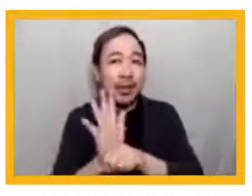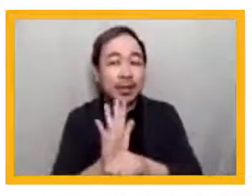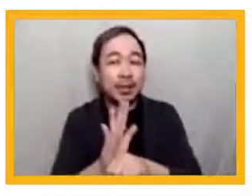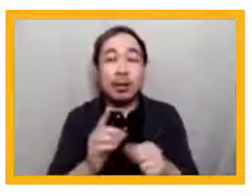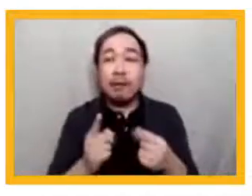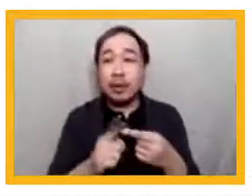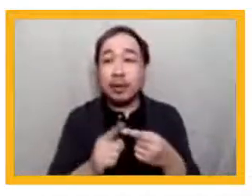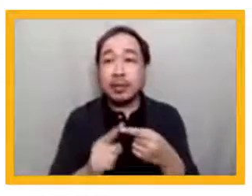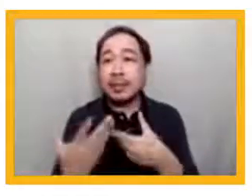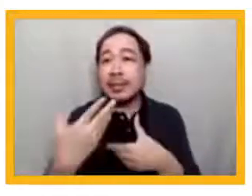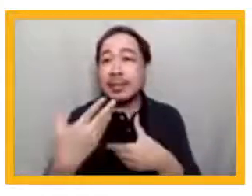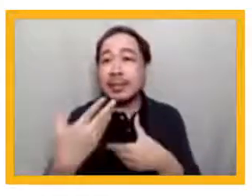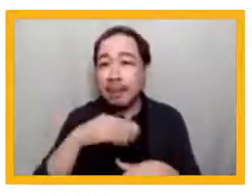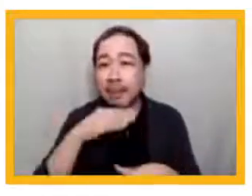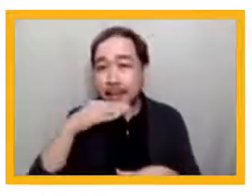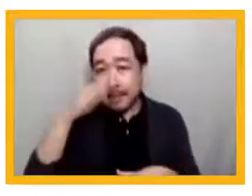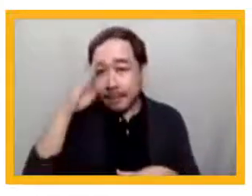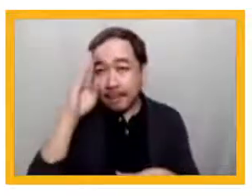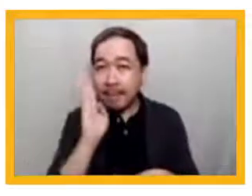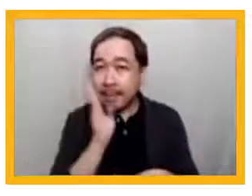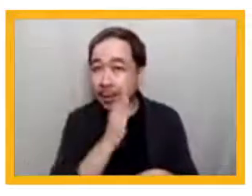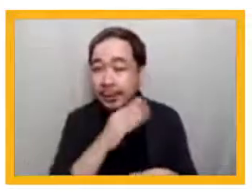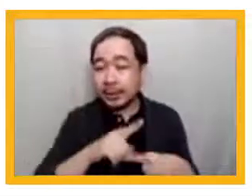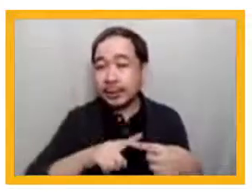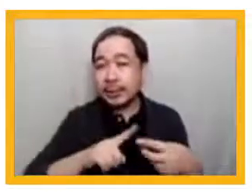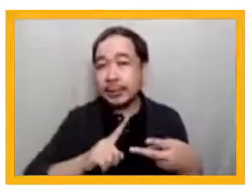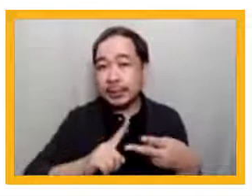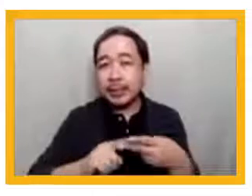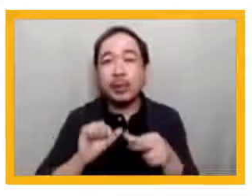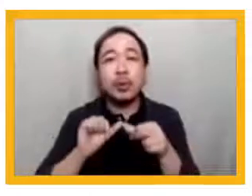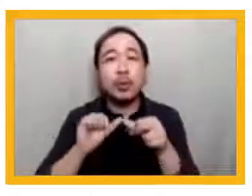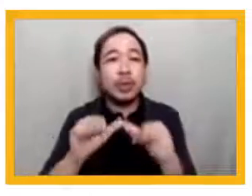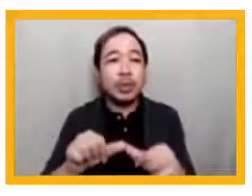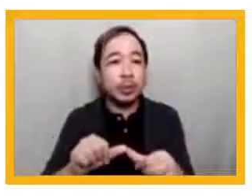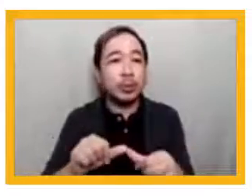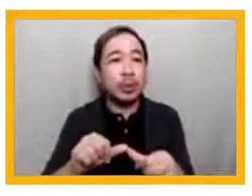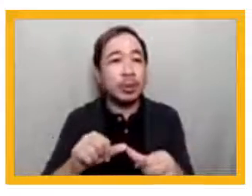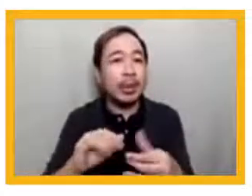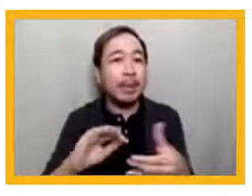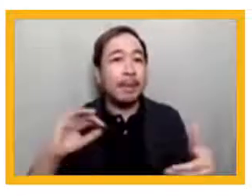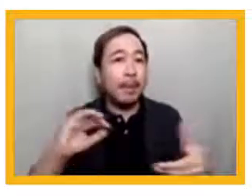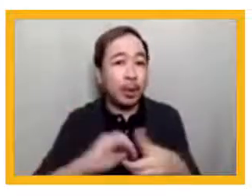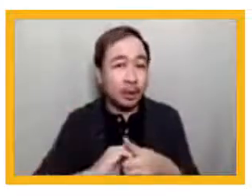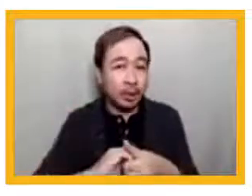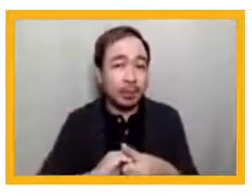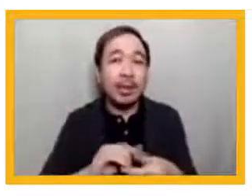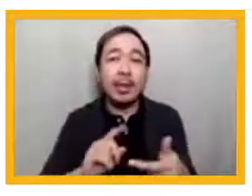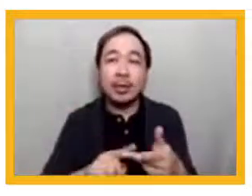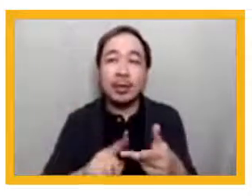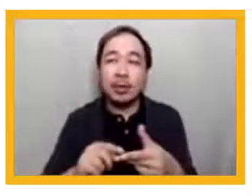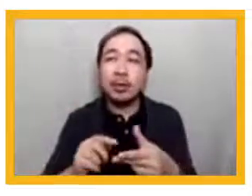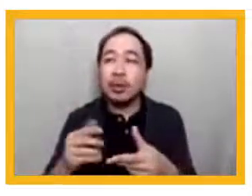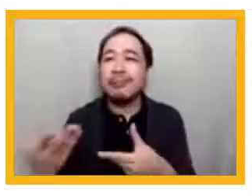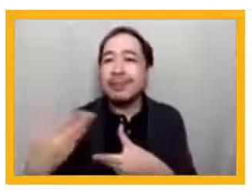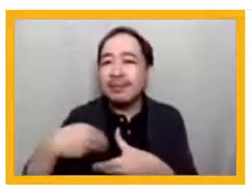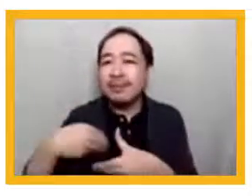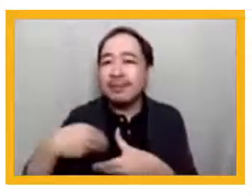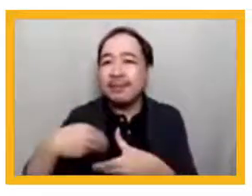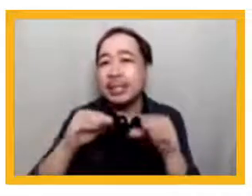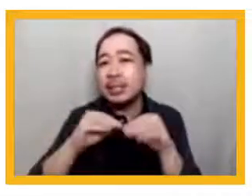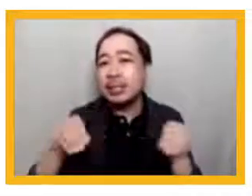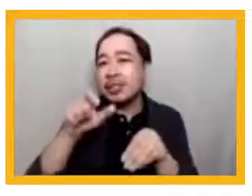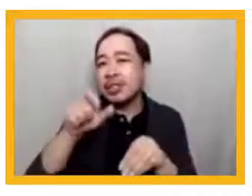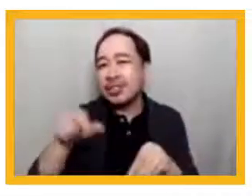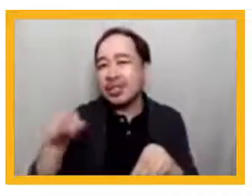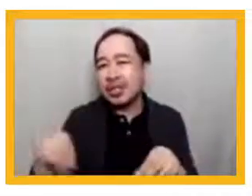continue with our partnership with ID Insight, and physically deploy our teachers. These three vital decisions made all the